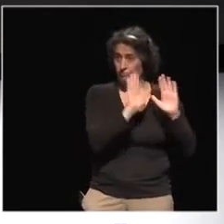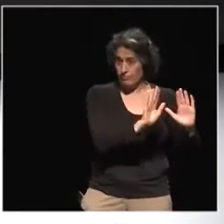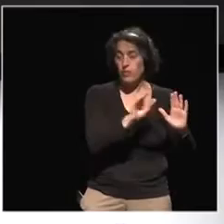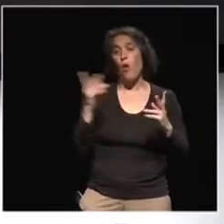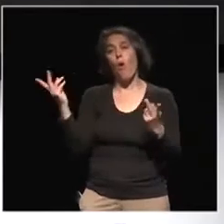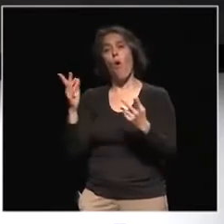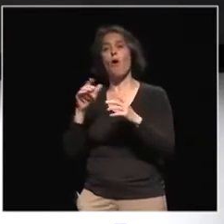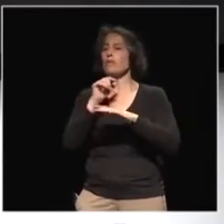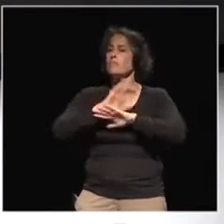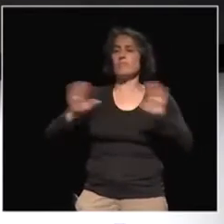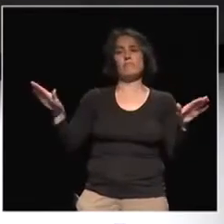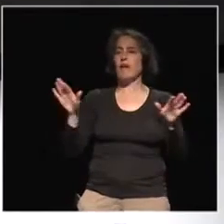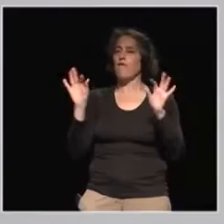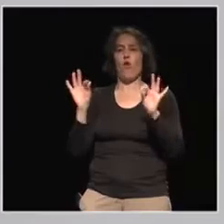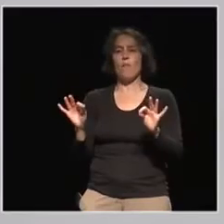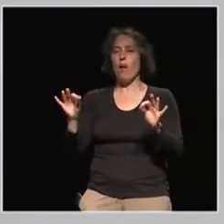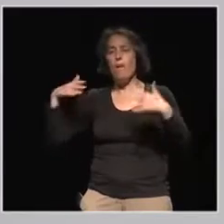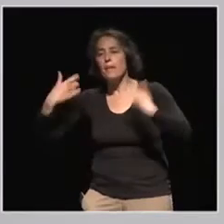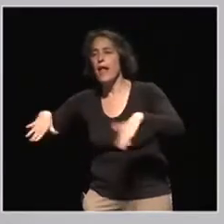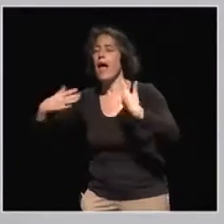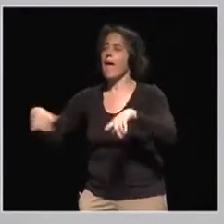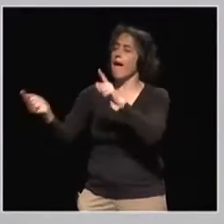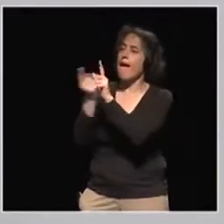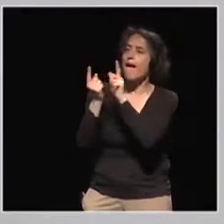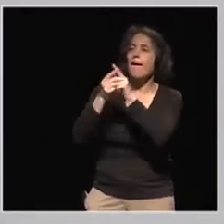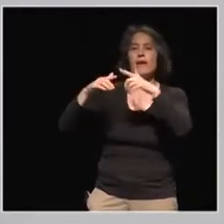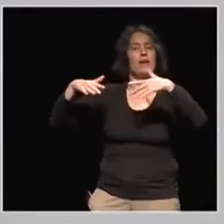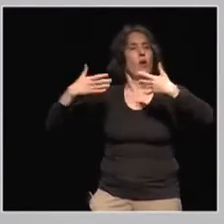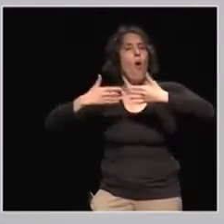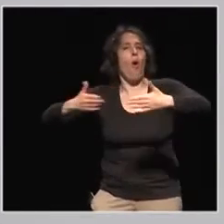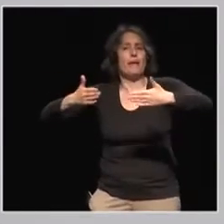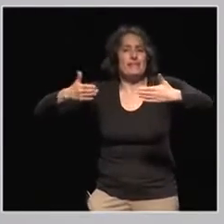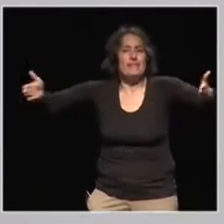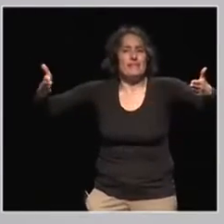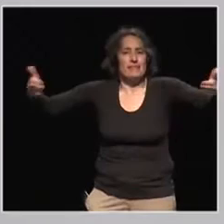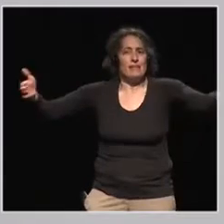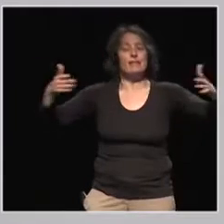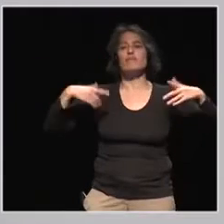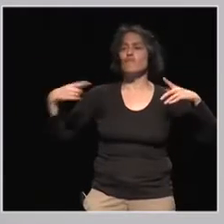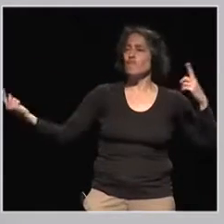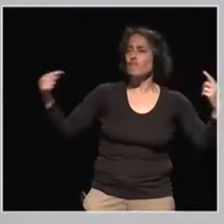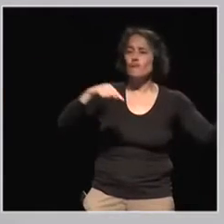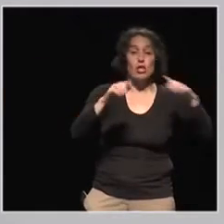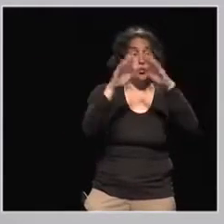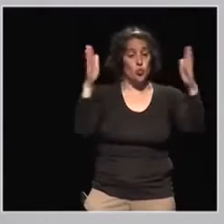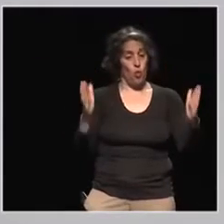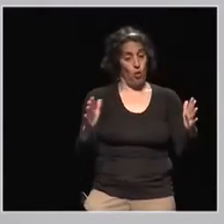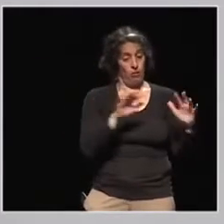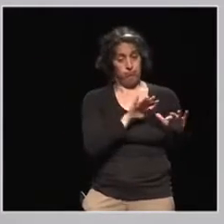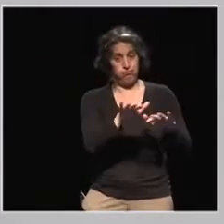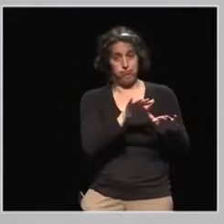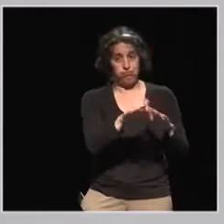schools. So school linking, opening up schools for the world outside, and